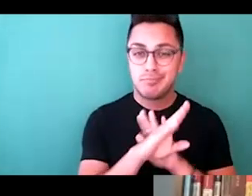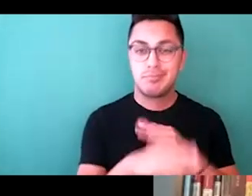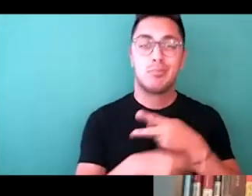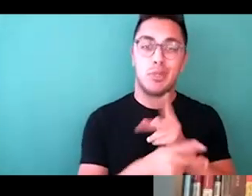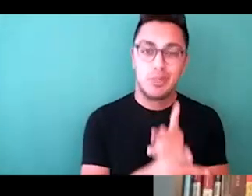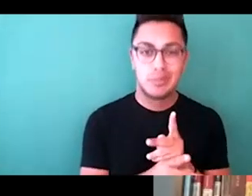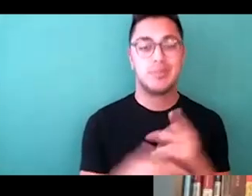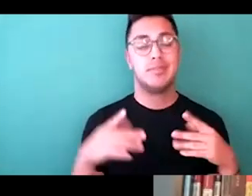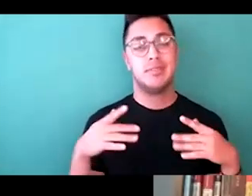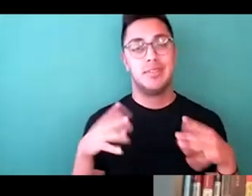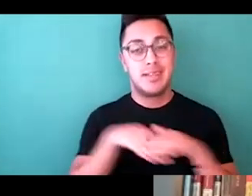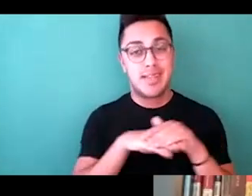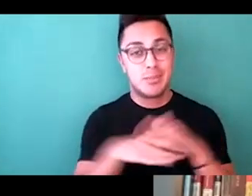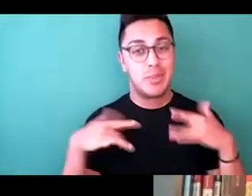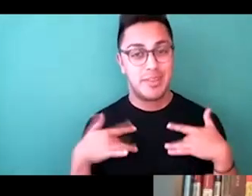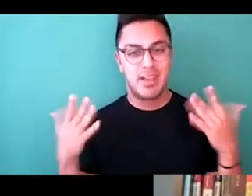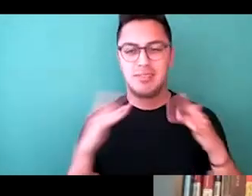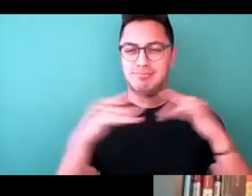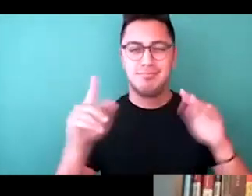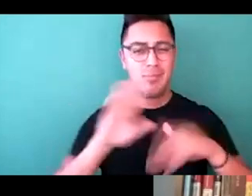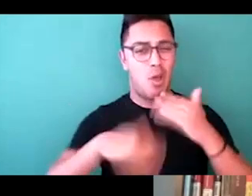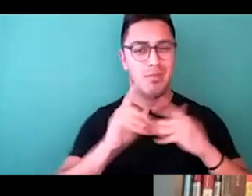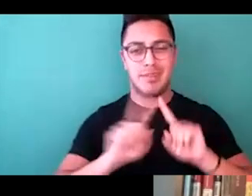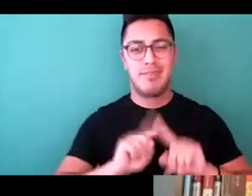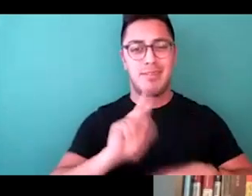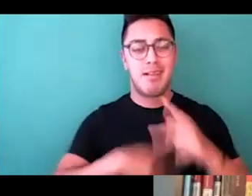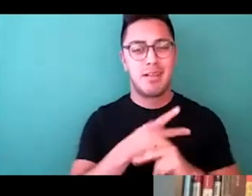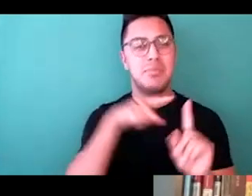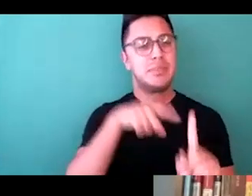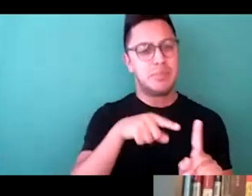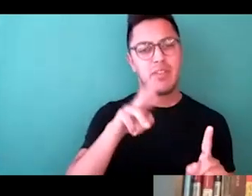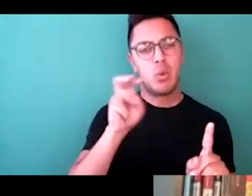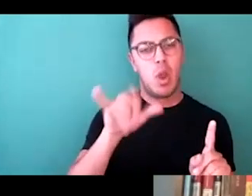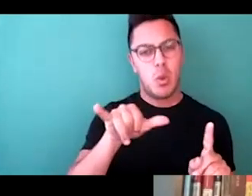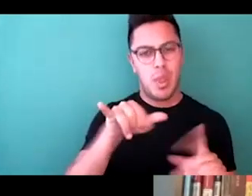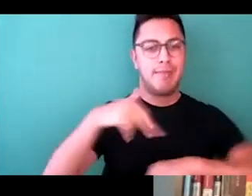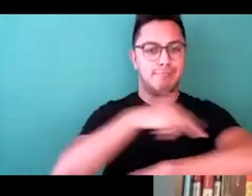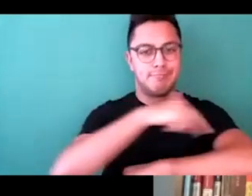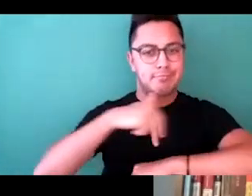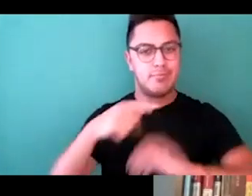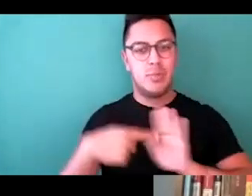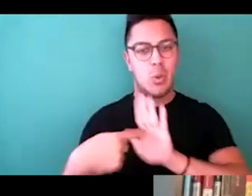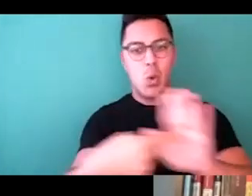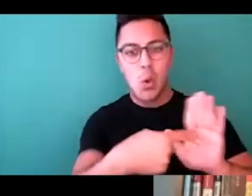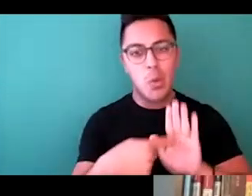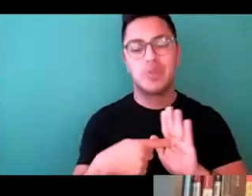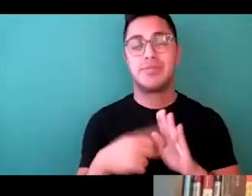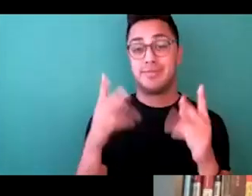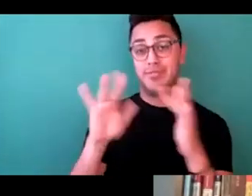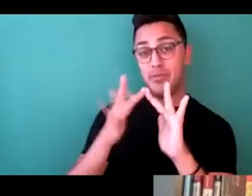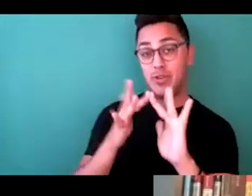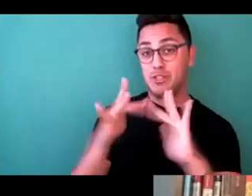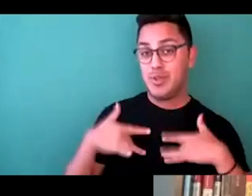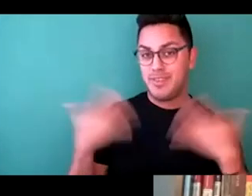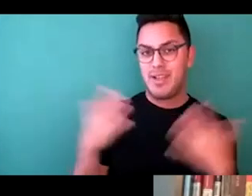of all kinds, but specifically runway shows, virtual events, and other brand